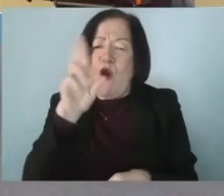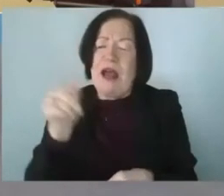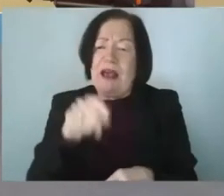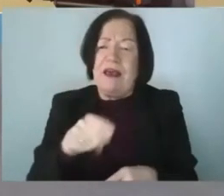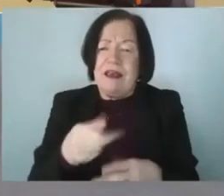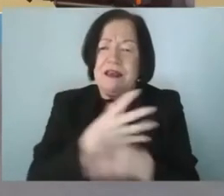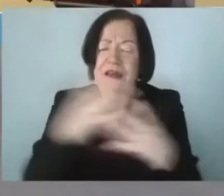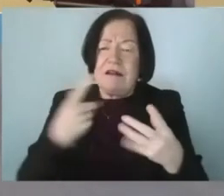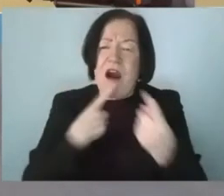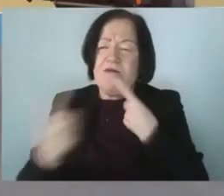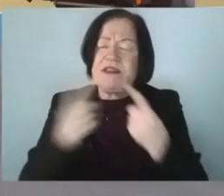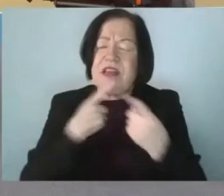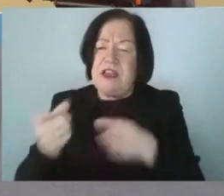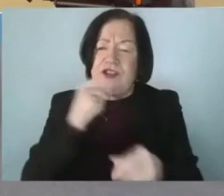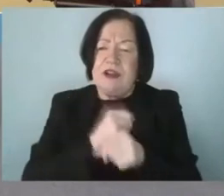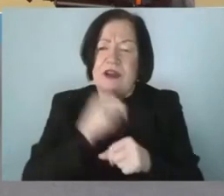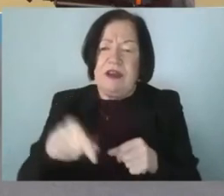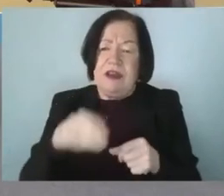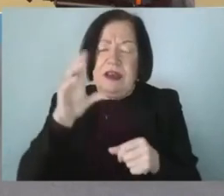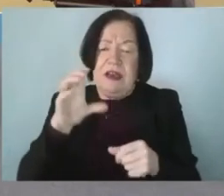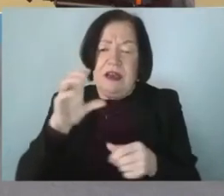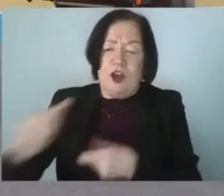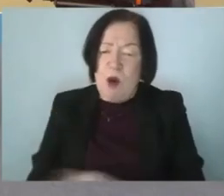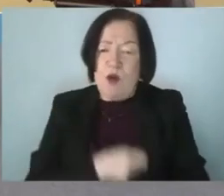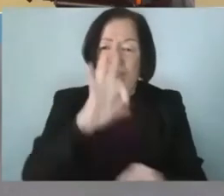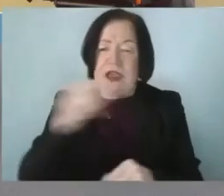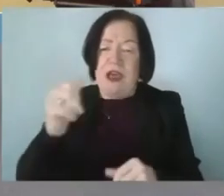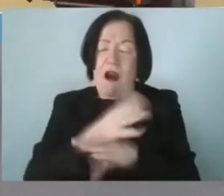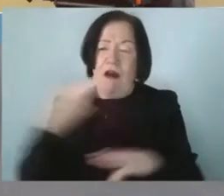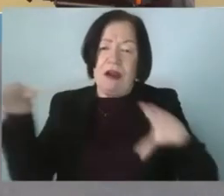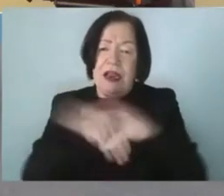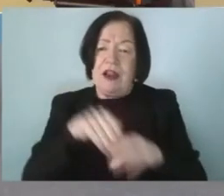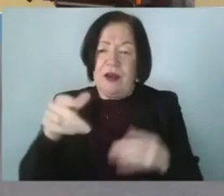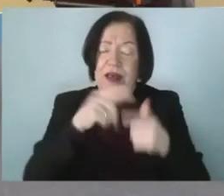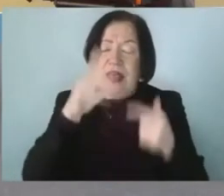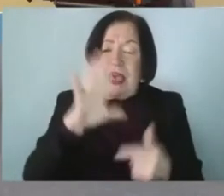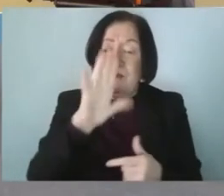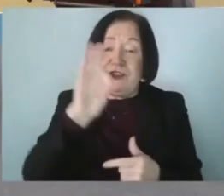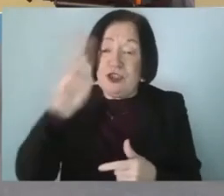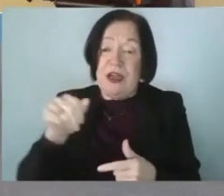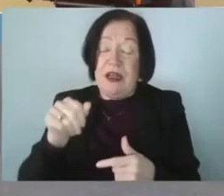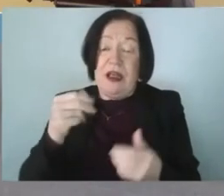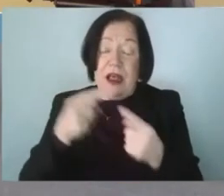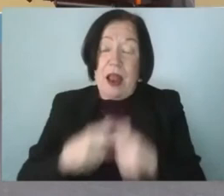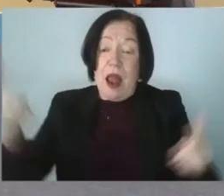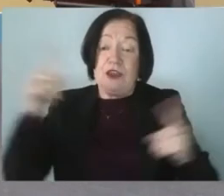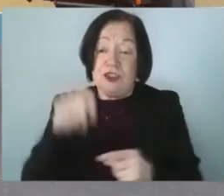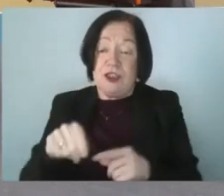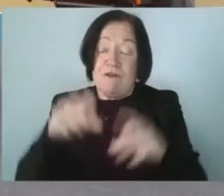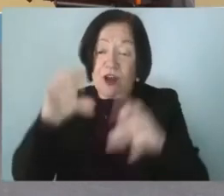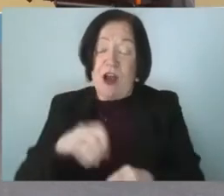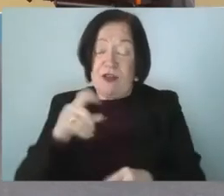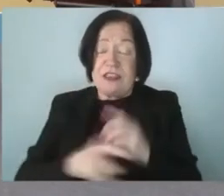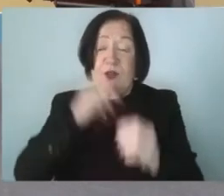massive conversation at moment about lgfa comogy ga all merging into one we had the gpa launching their proposal for congress this weekend saint